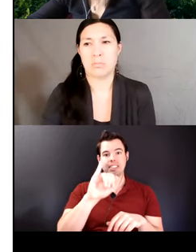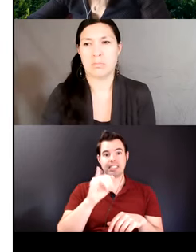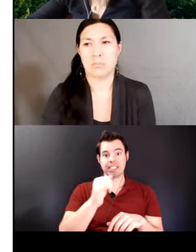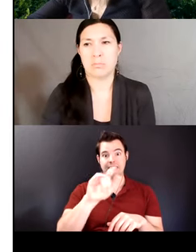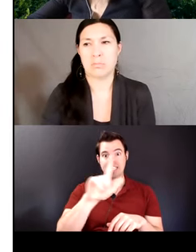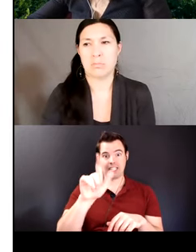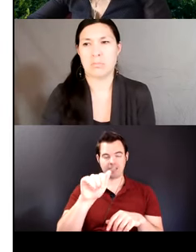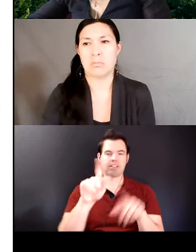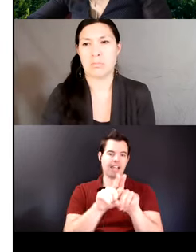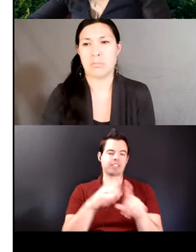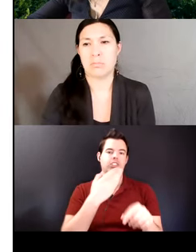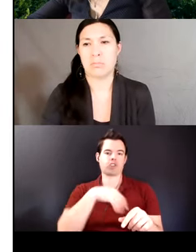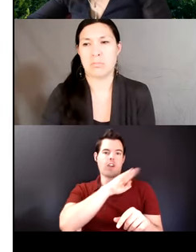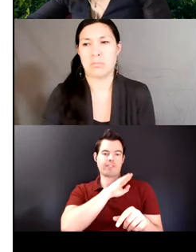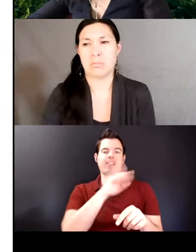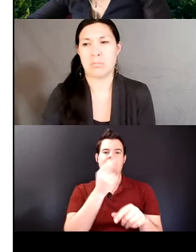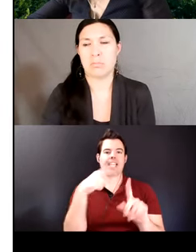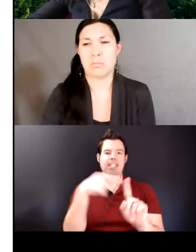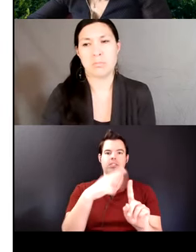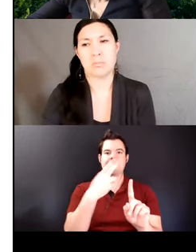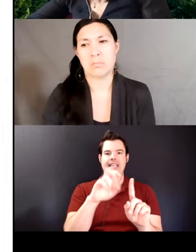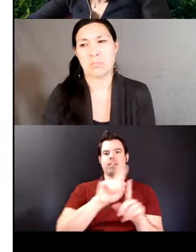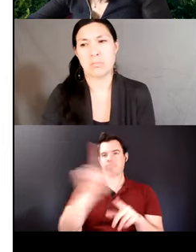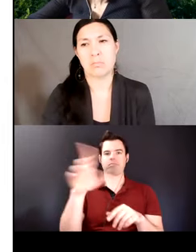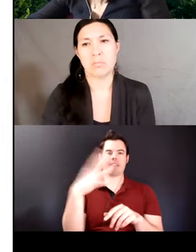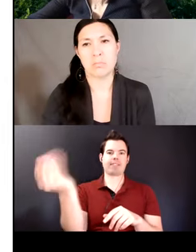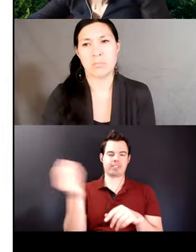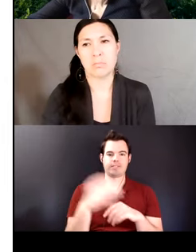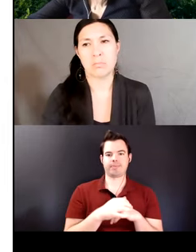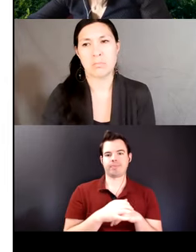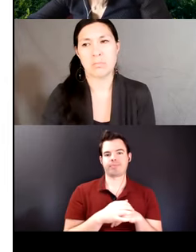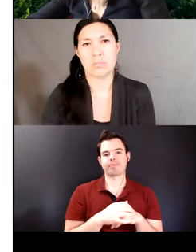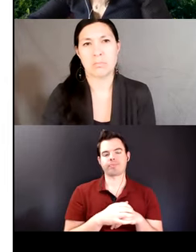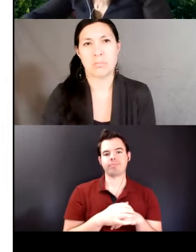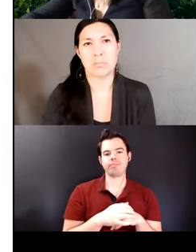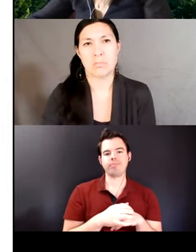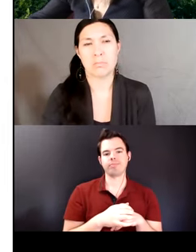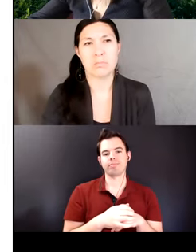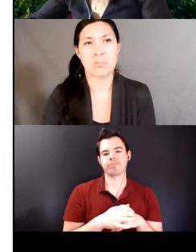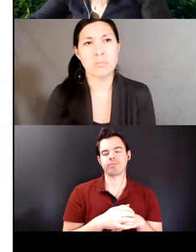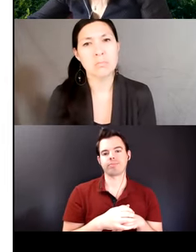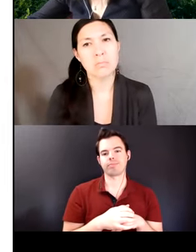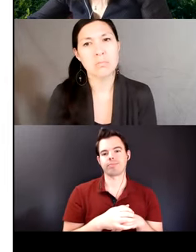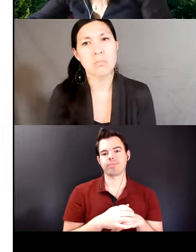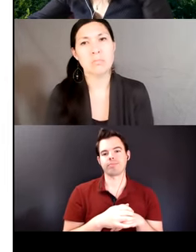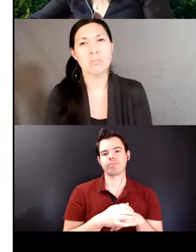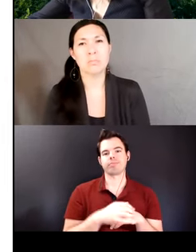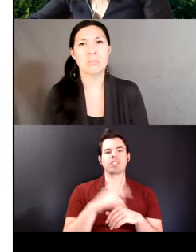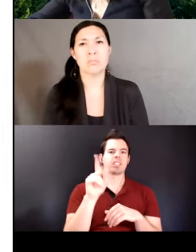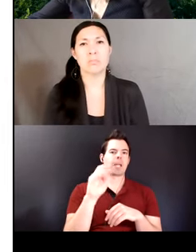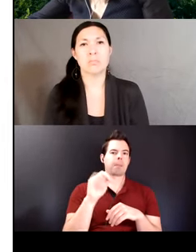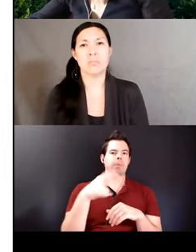i mentioned earlier monolinguals use a bigger system of associated motion complex suffixes